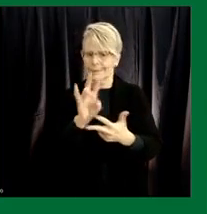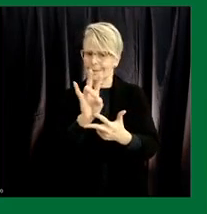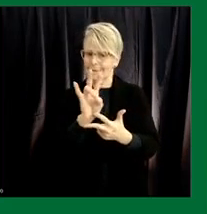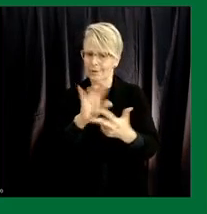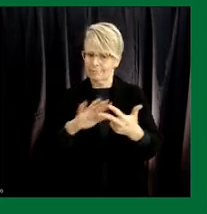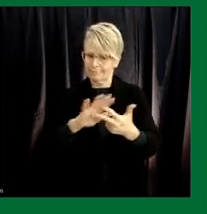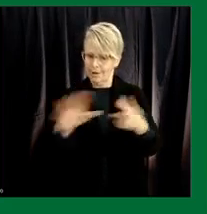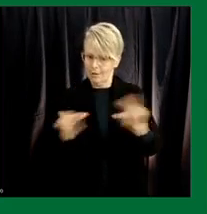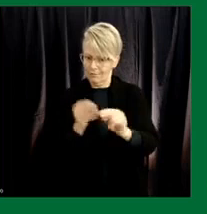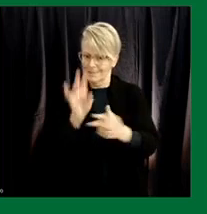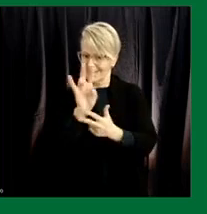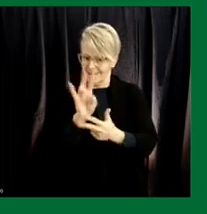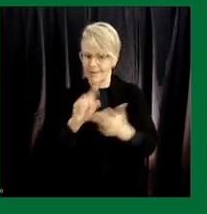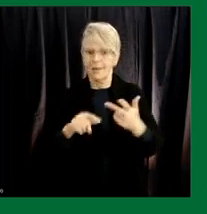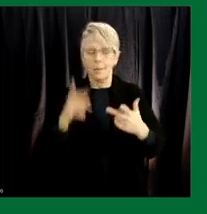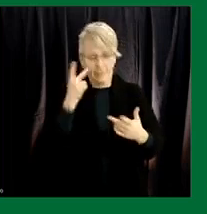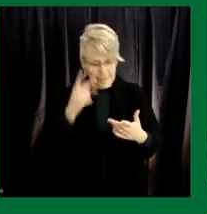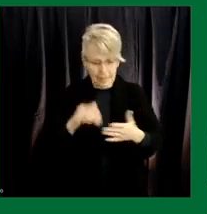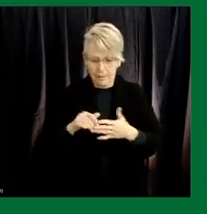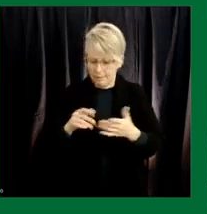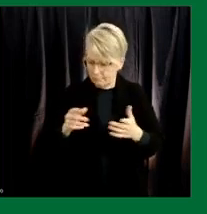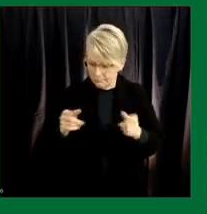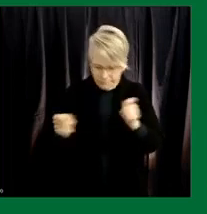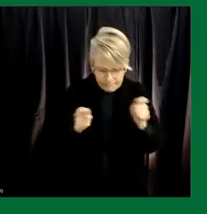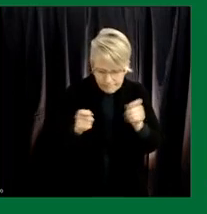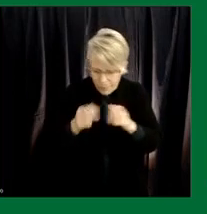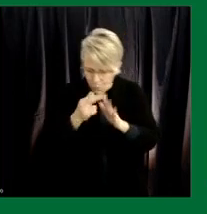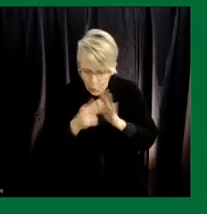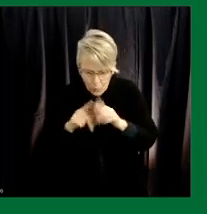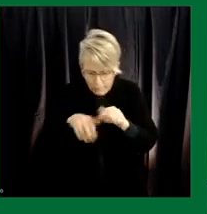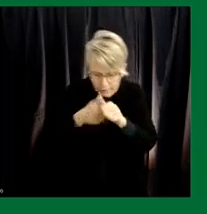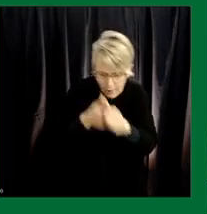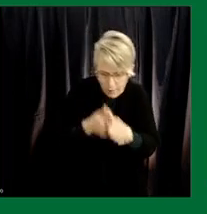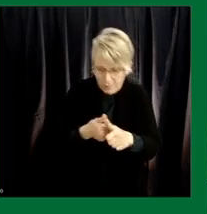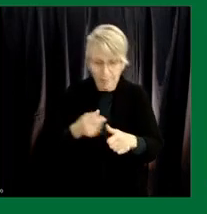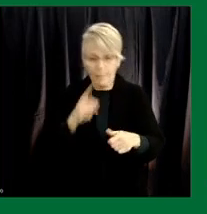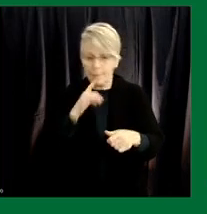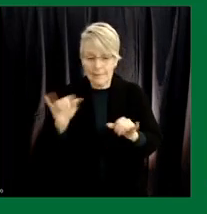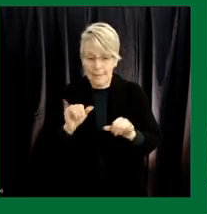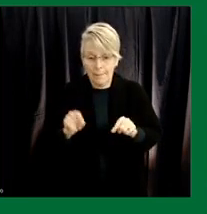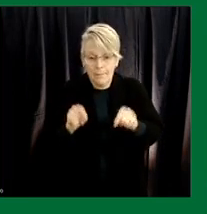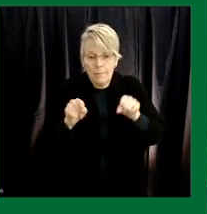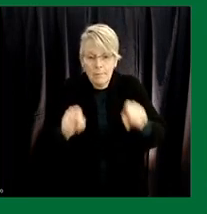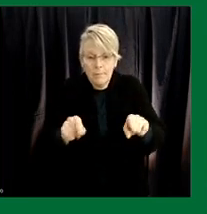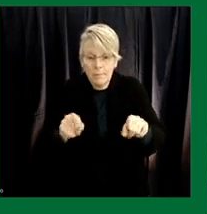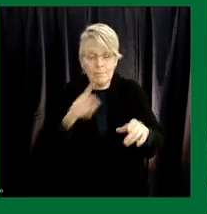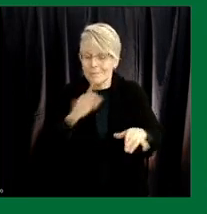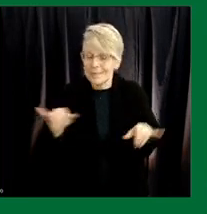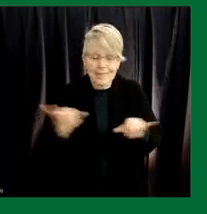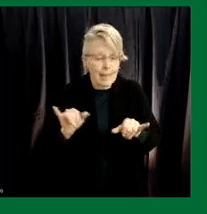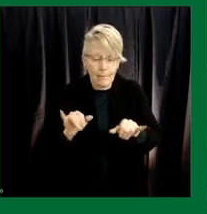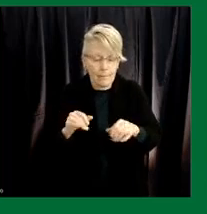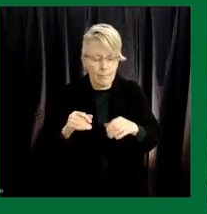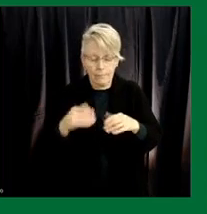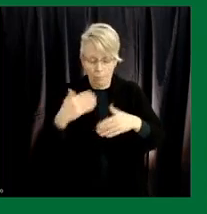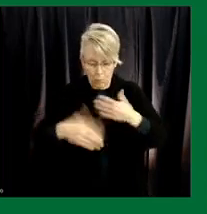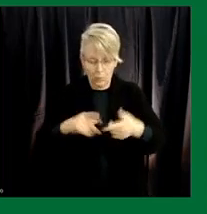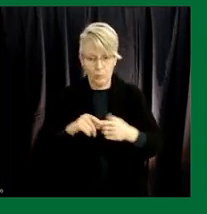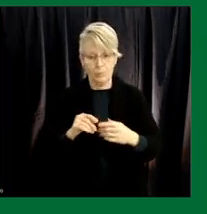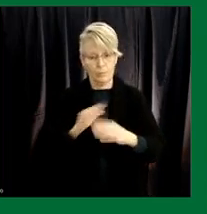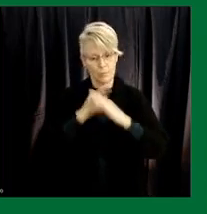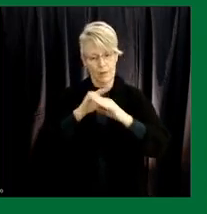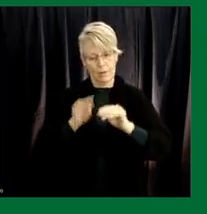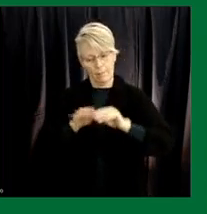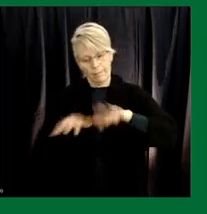health measures that are in place uh being looked at very closely but uh it's exactly the same public health measures that prevent the spread of variants